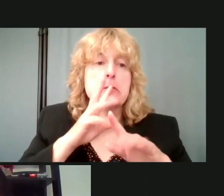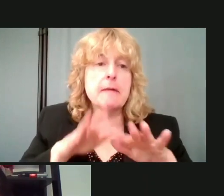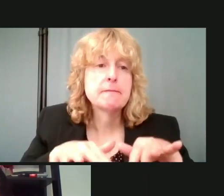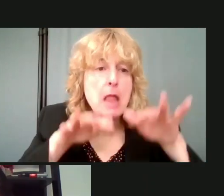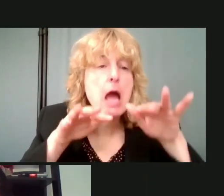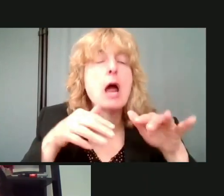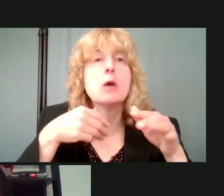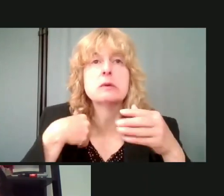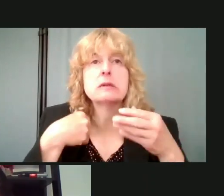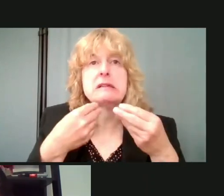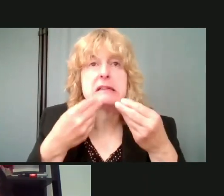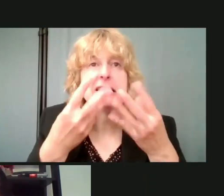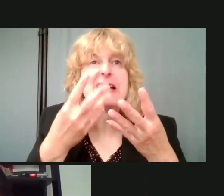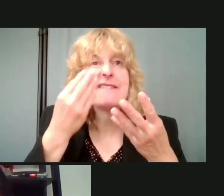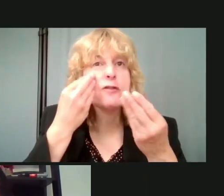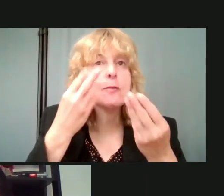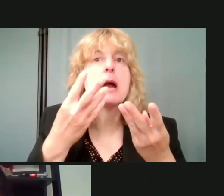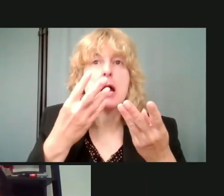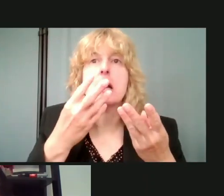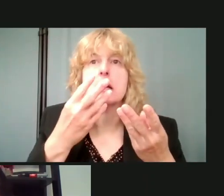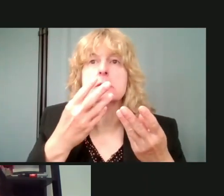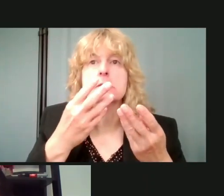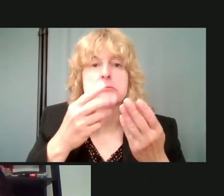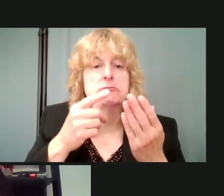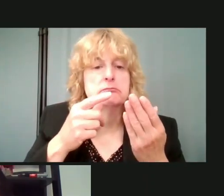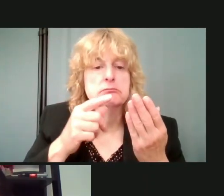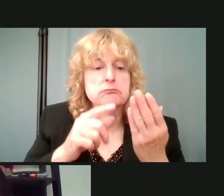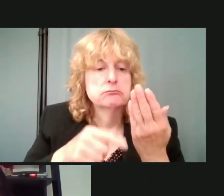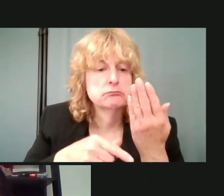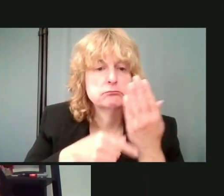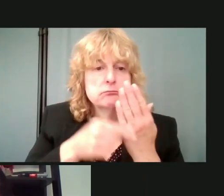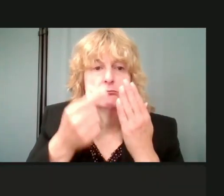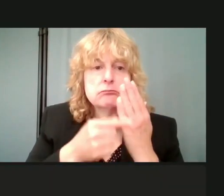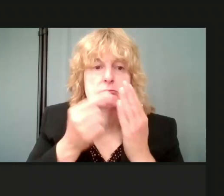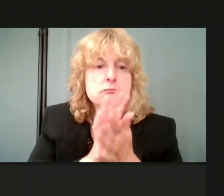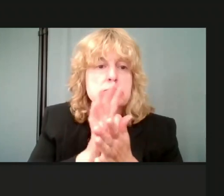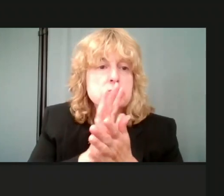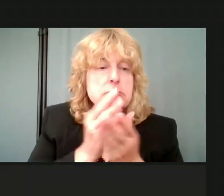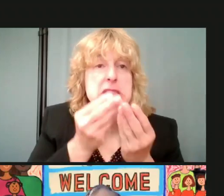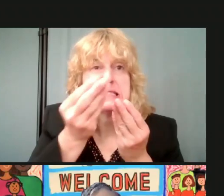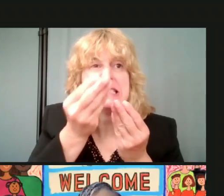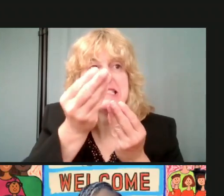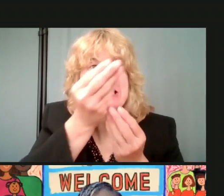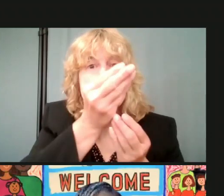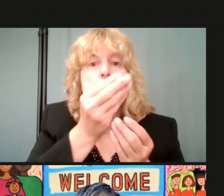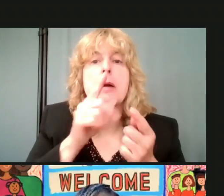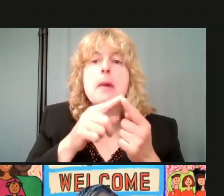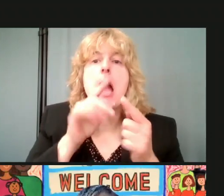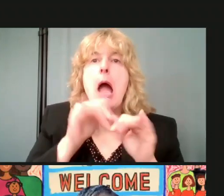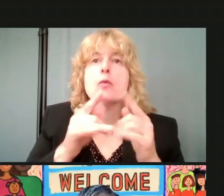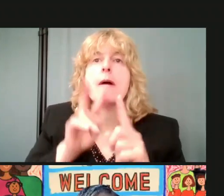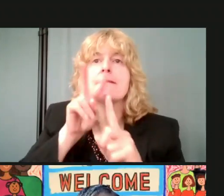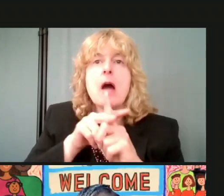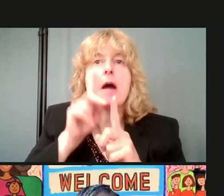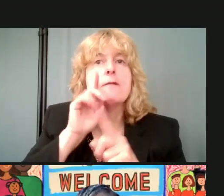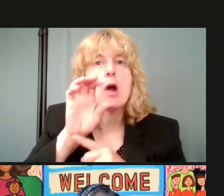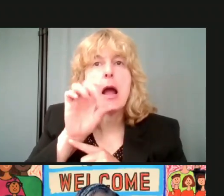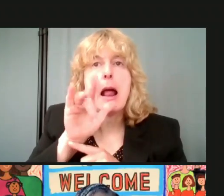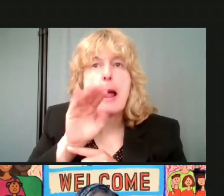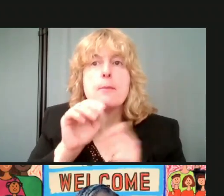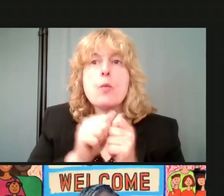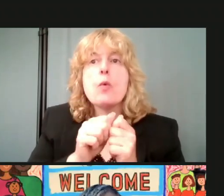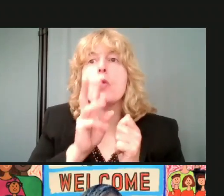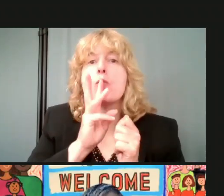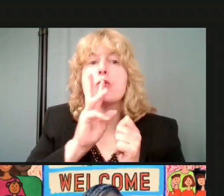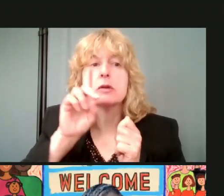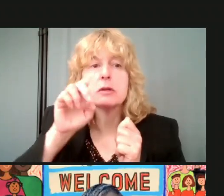about filing for their claims, uh, with the water department, with the Great Lakes Water Authority, and with, uh, FEMA.